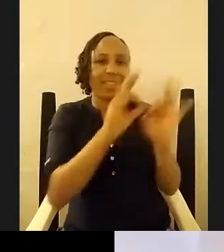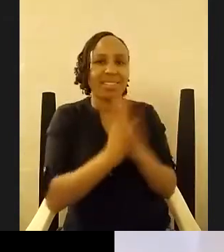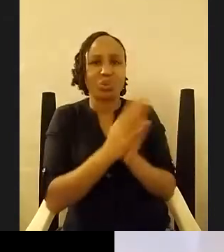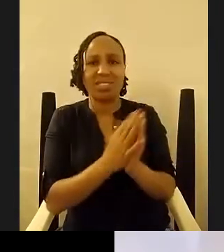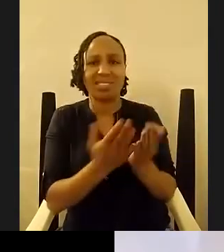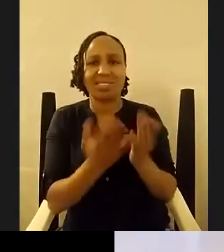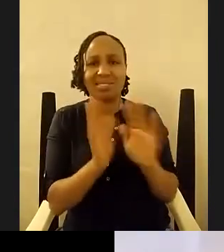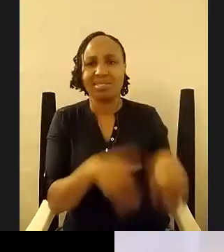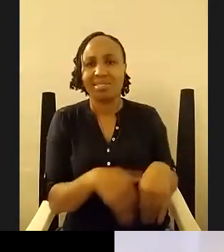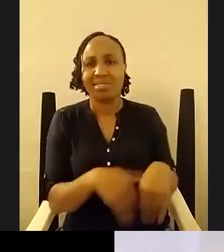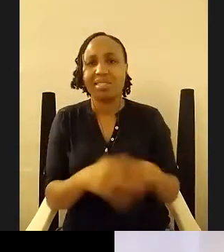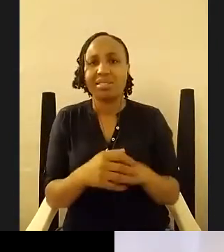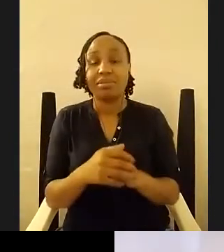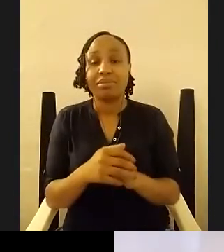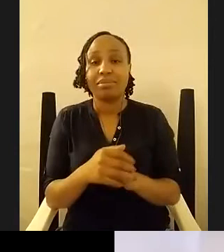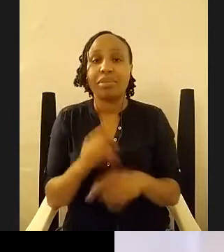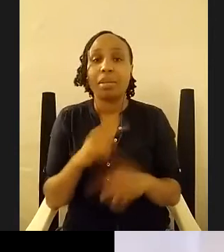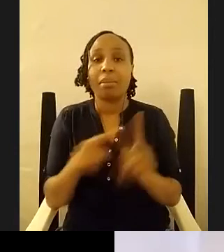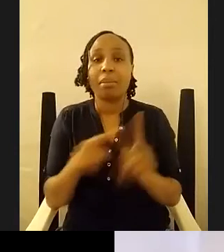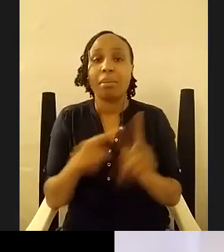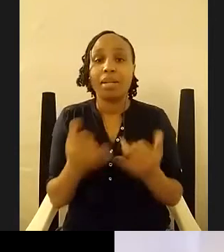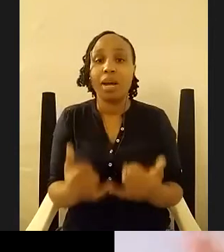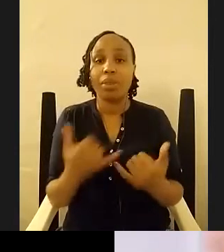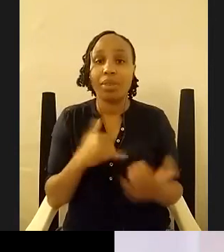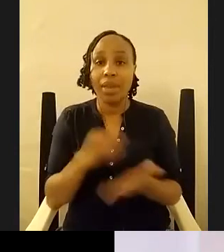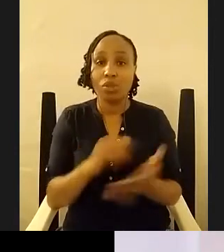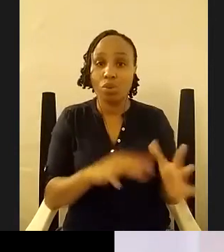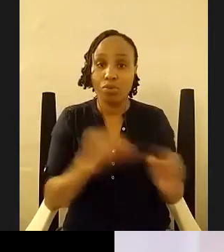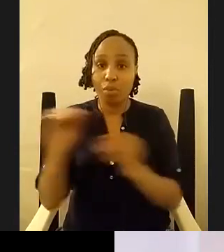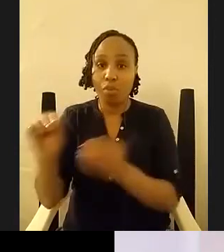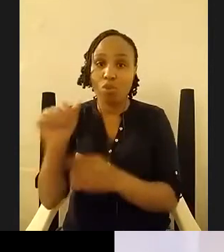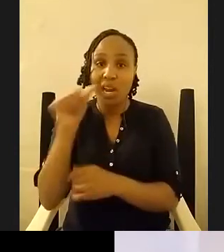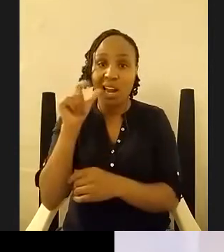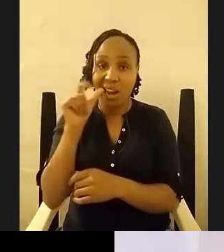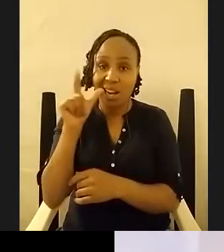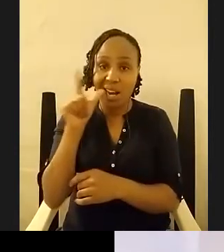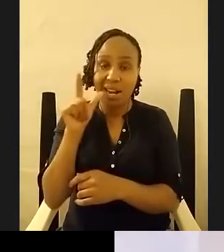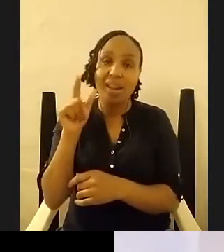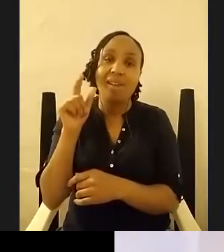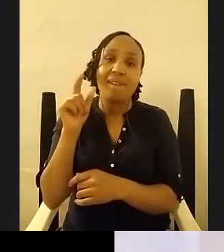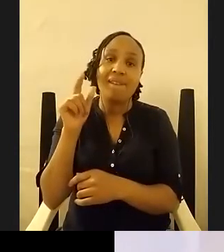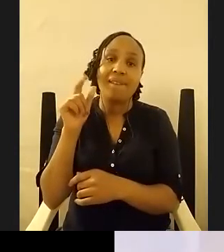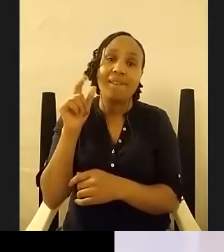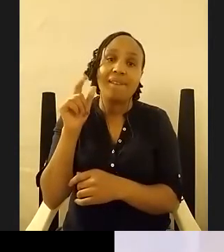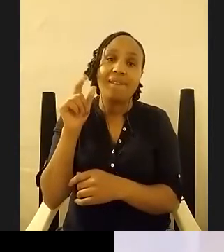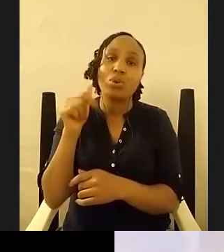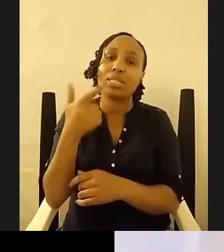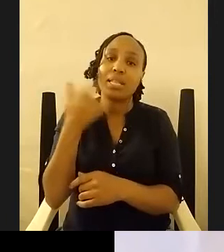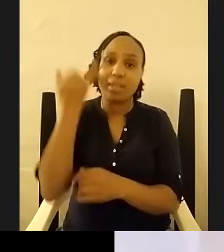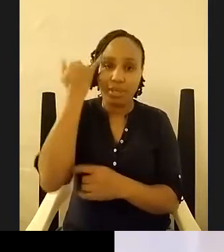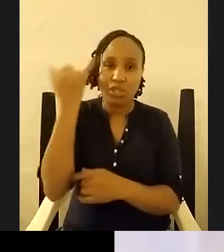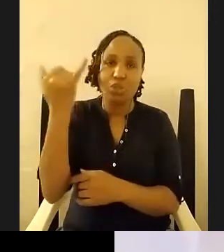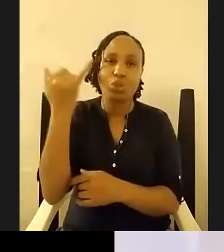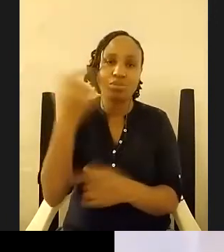but now that you've moved into moved your move to london and you're you know you say your imagination still goes back to kisumu what is it